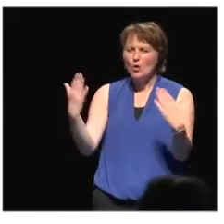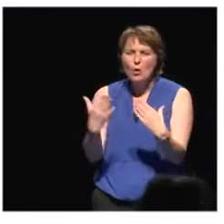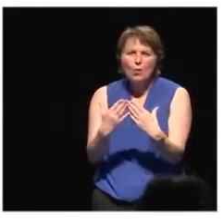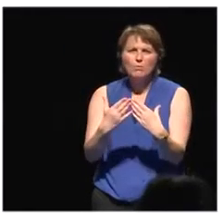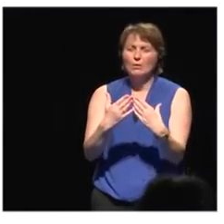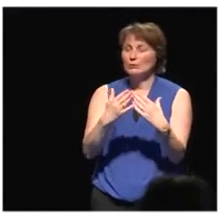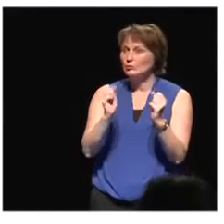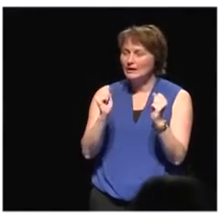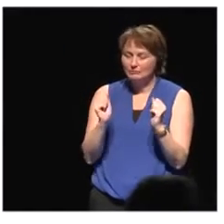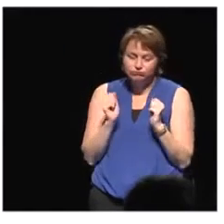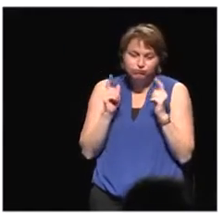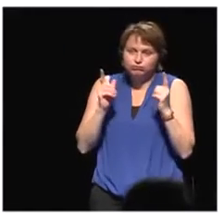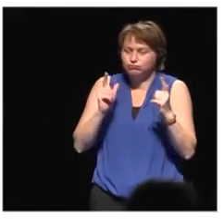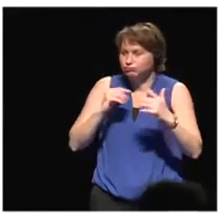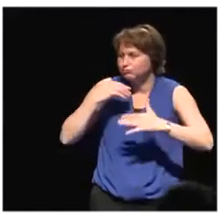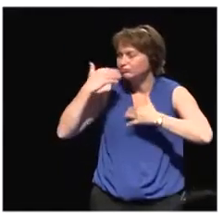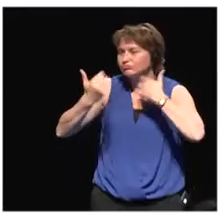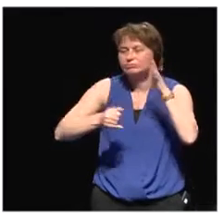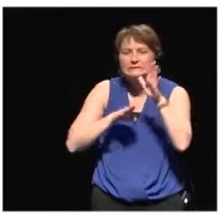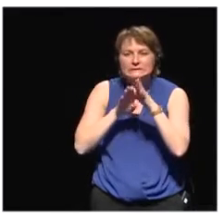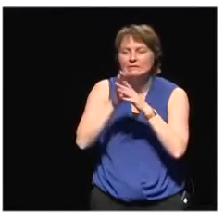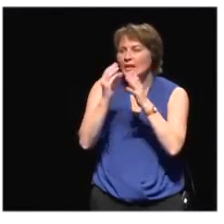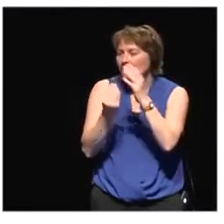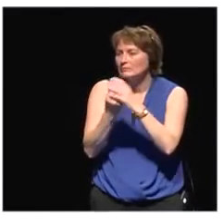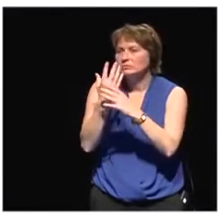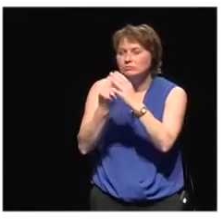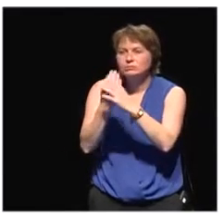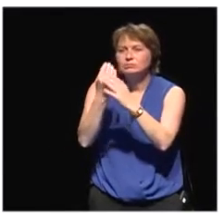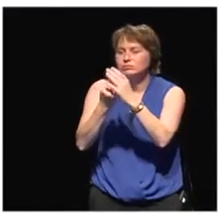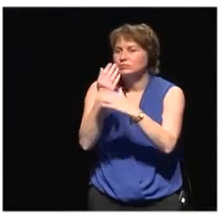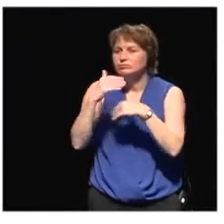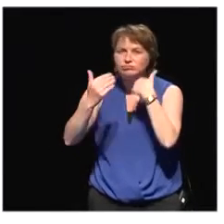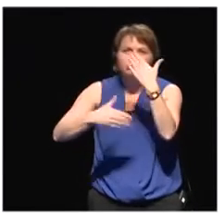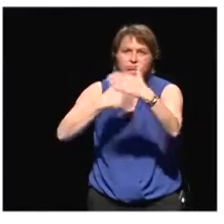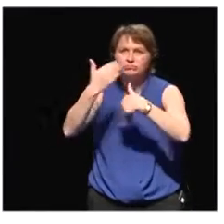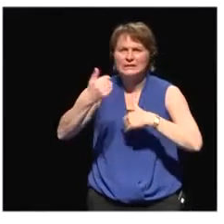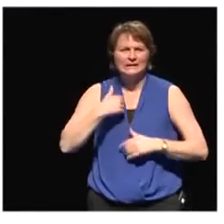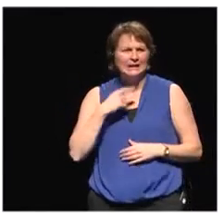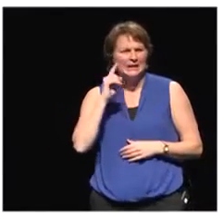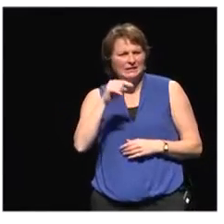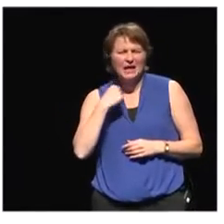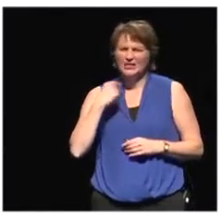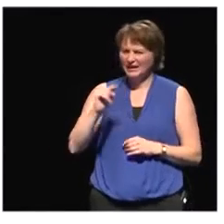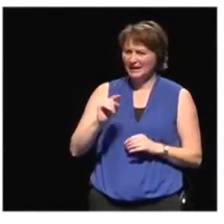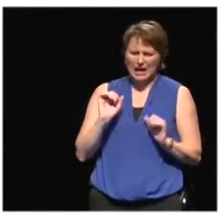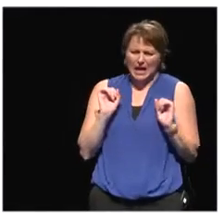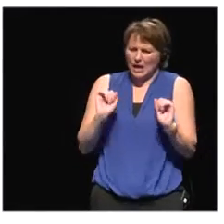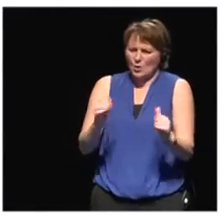And what is my role to play in this? And how can I negatively resist these systems and these structures?